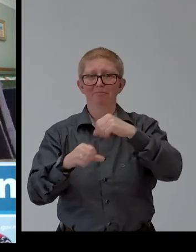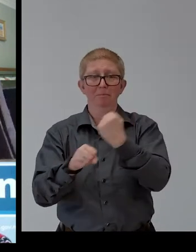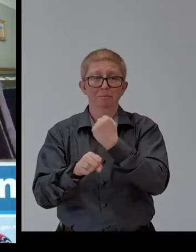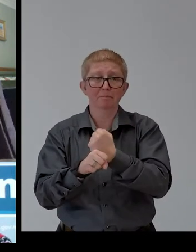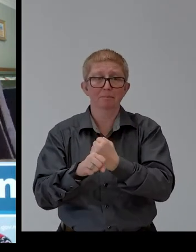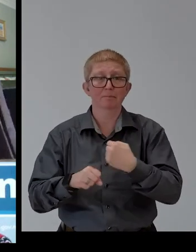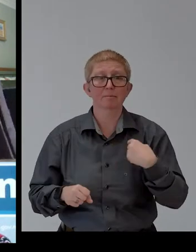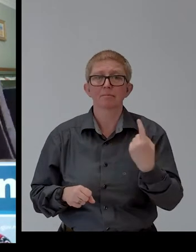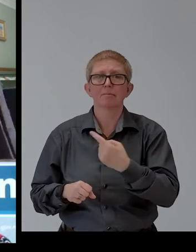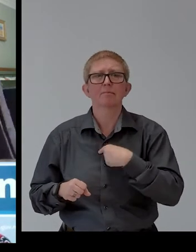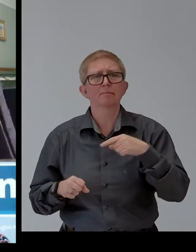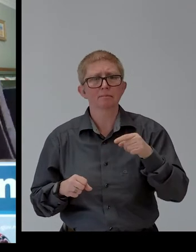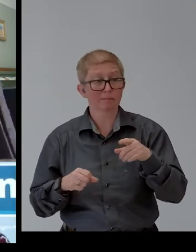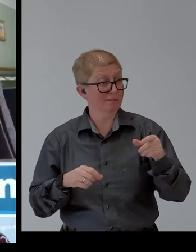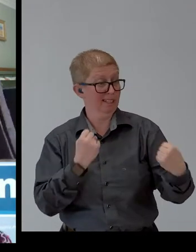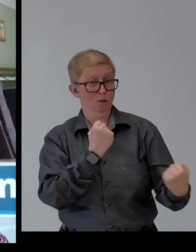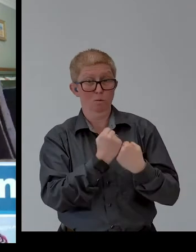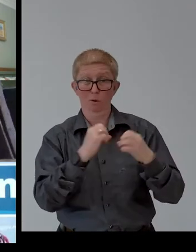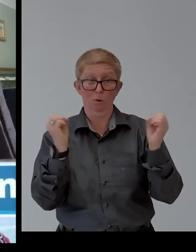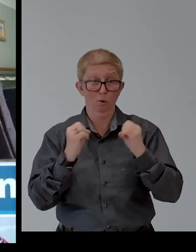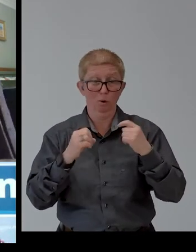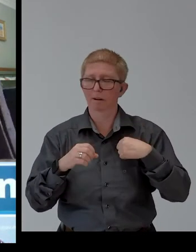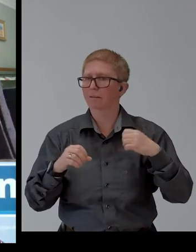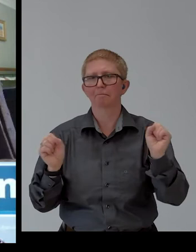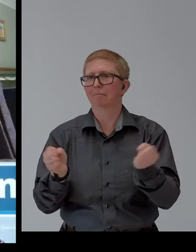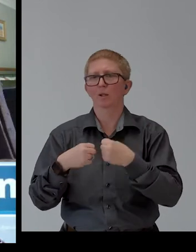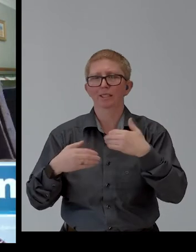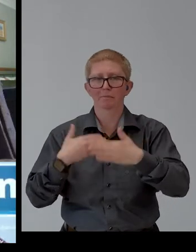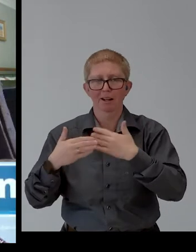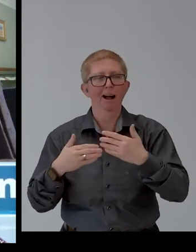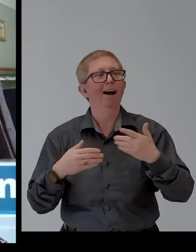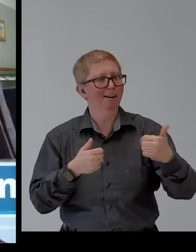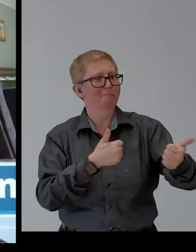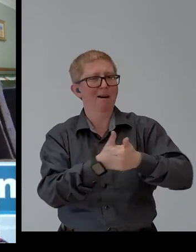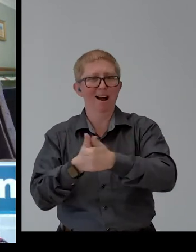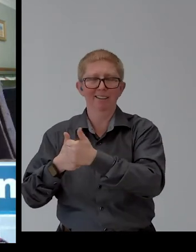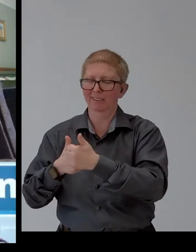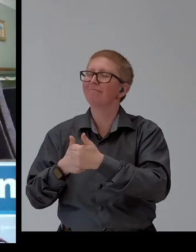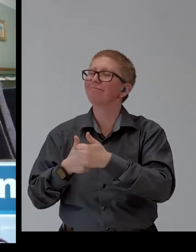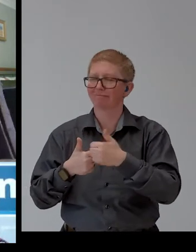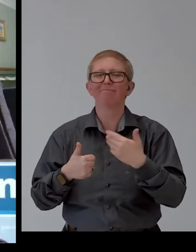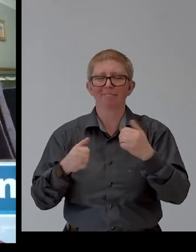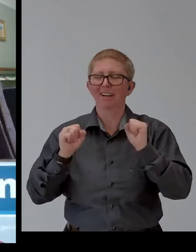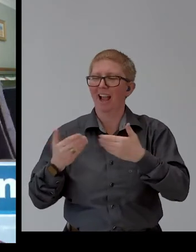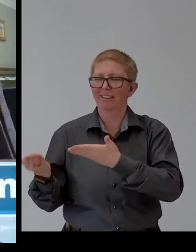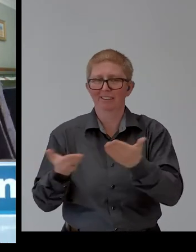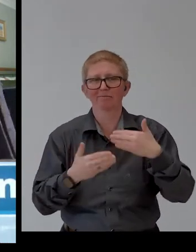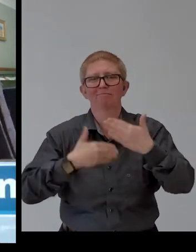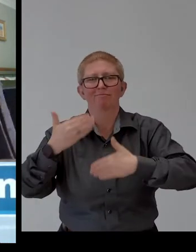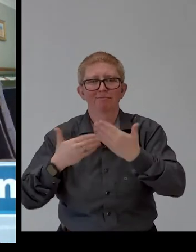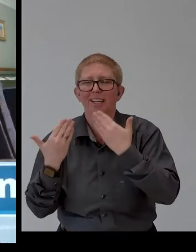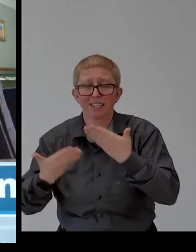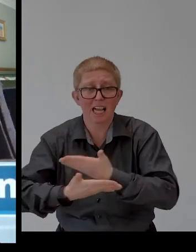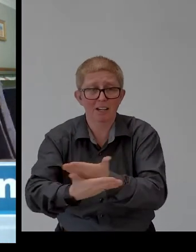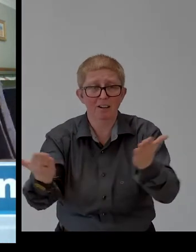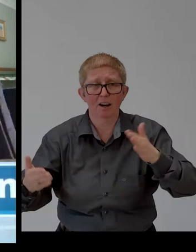without support of our partners who believed in us. Our gratitude goes to all